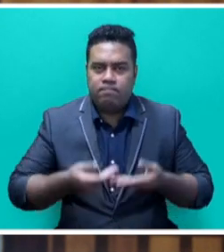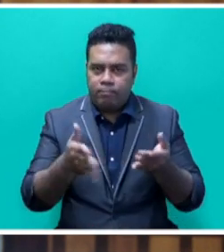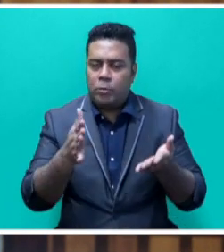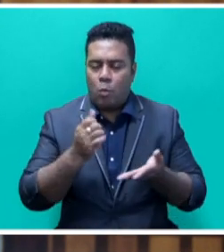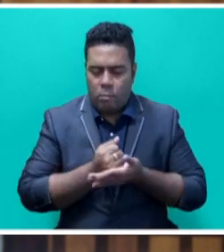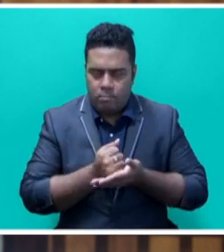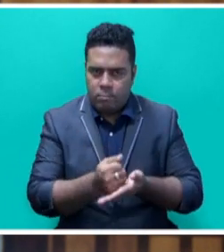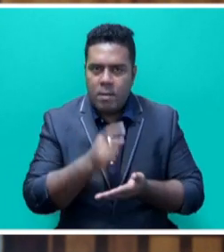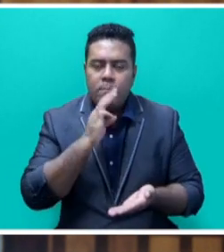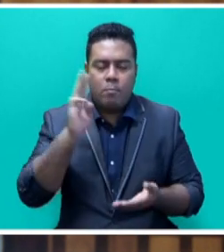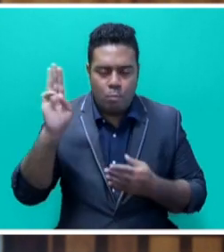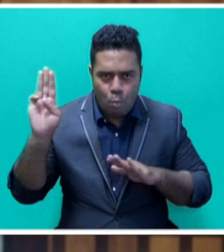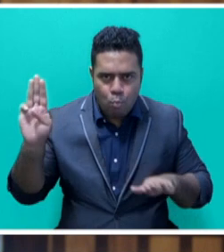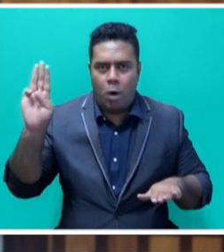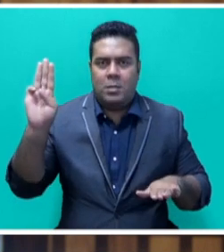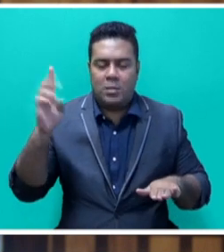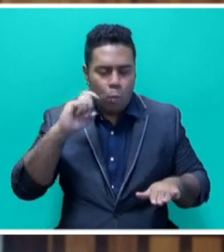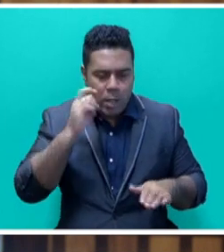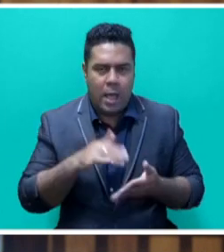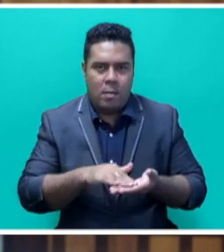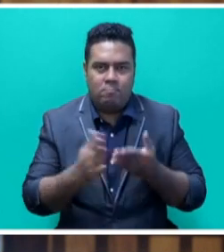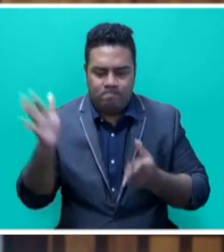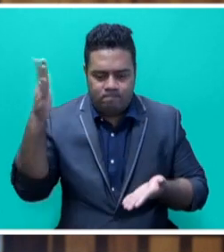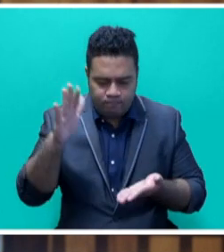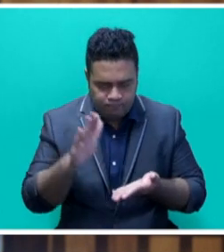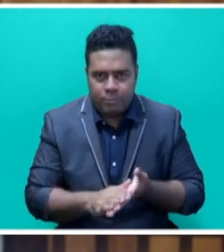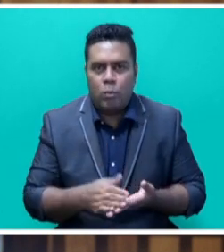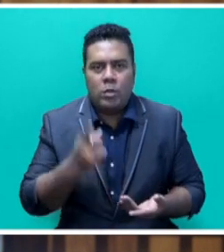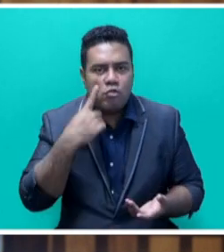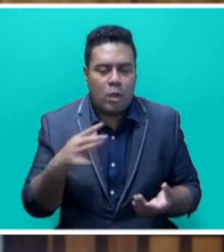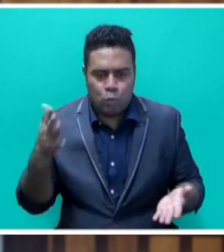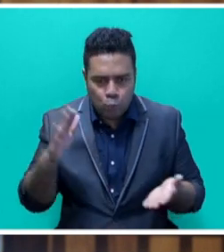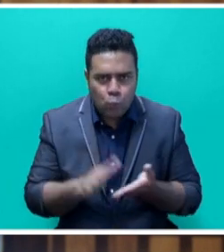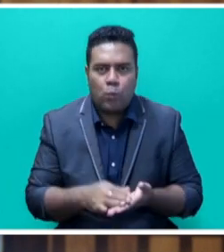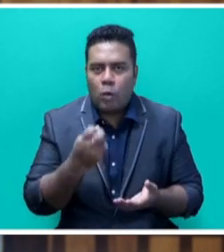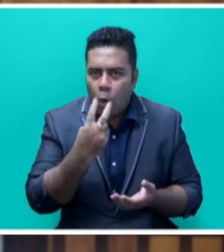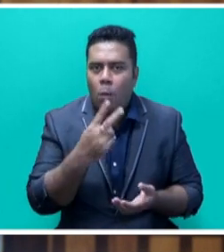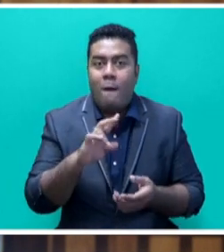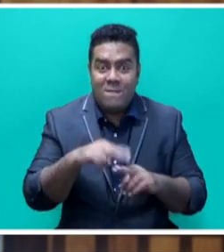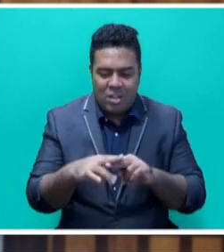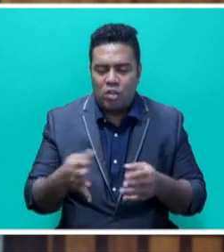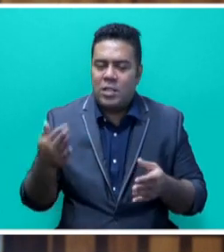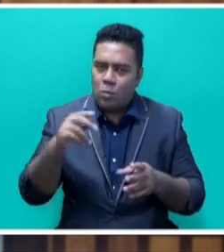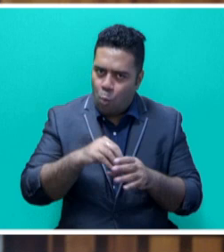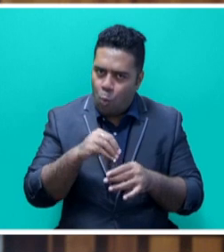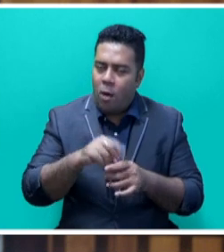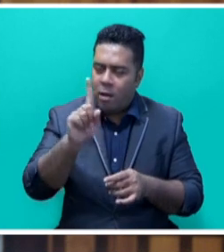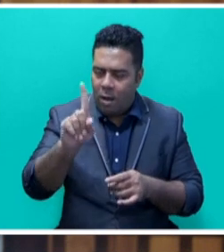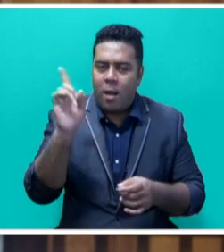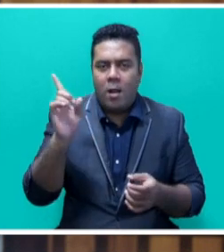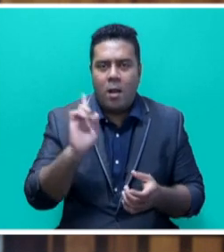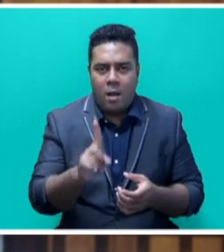to transition towards net-zero emissions by 2050. Fiji is among them. Mr. Speaker, sir, Fiji will not